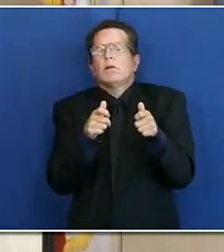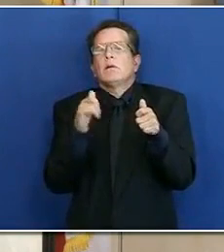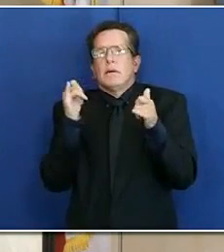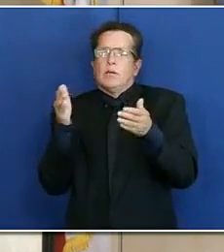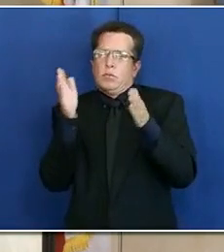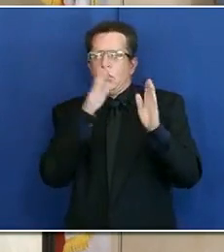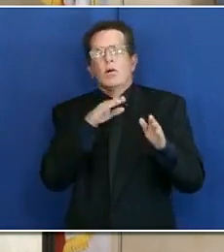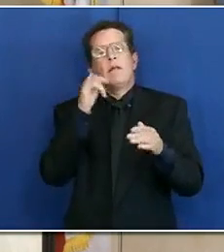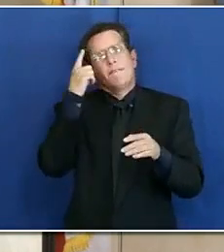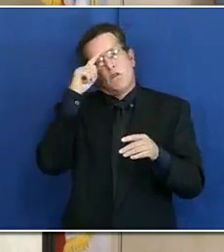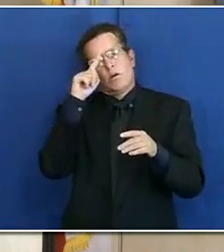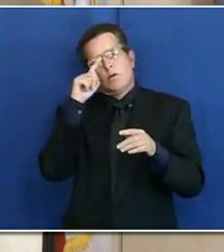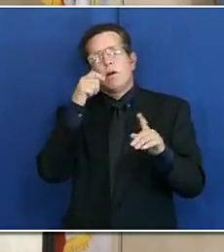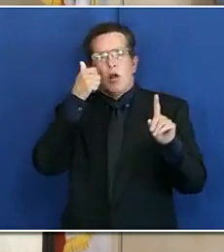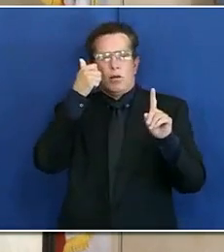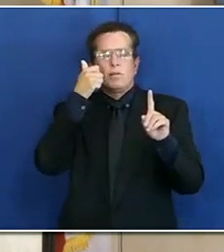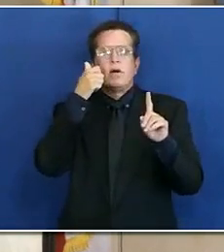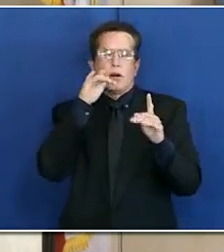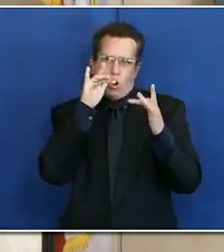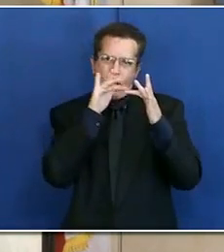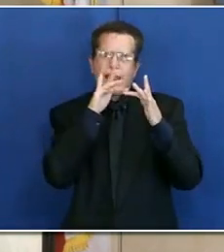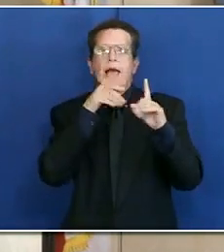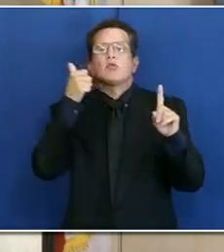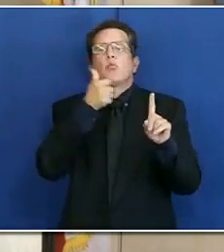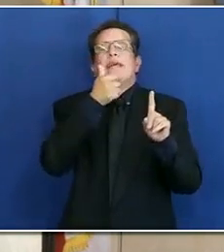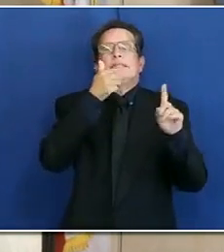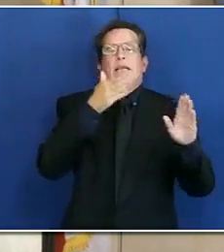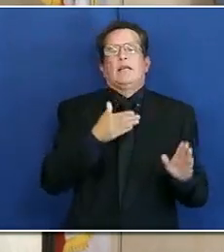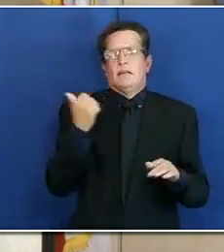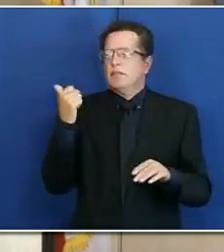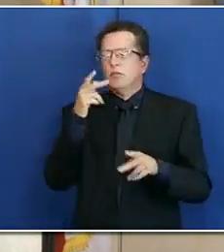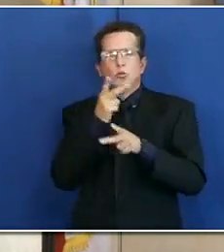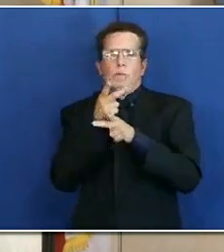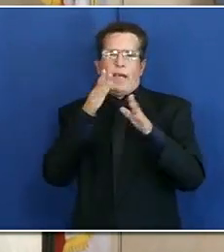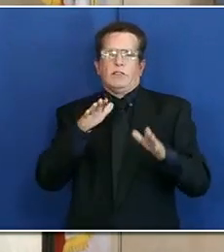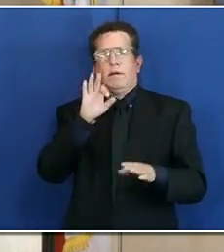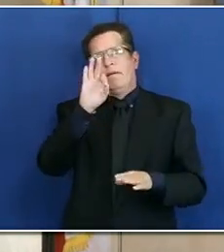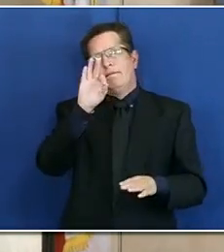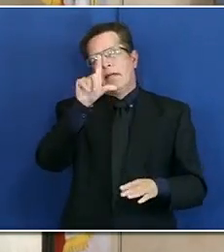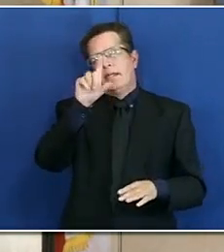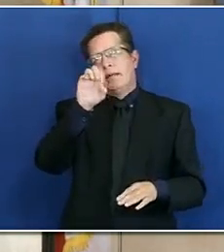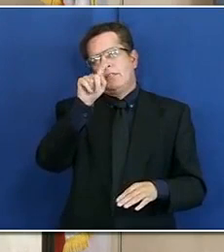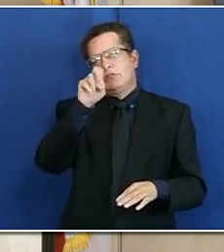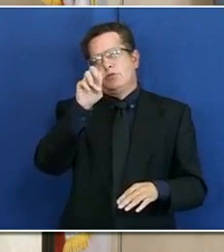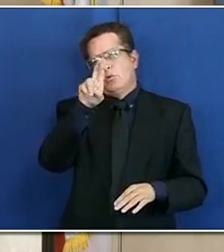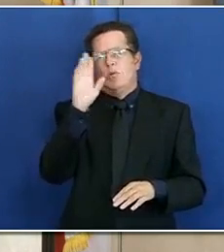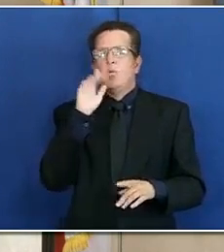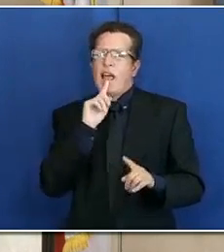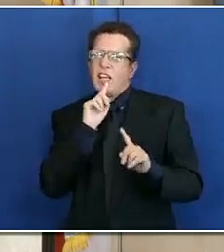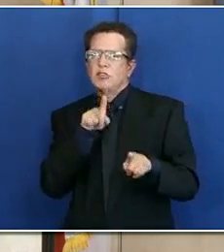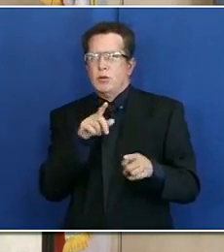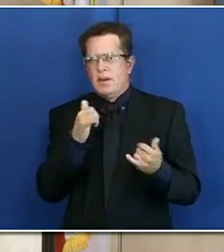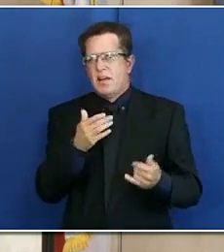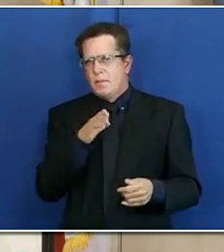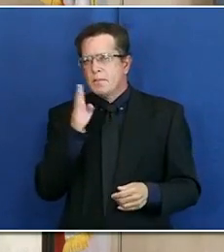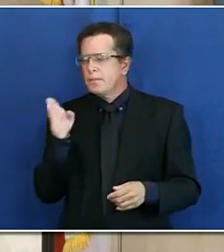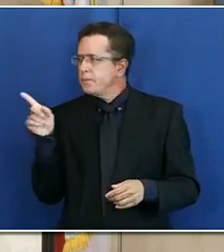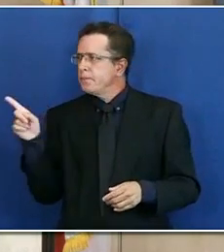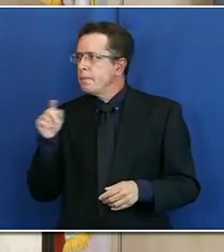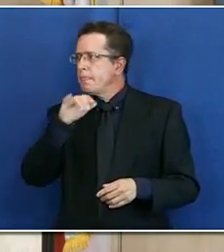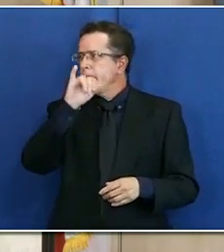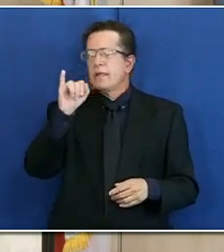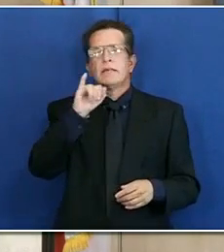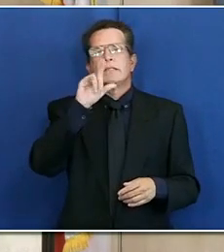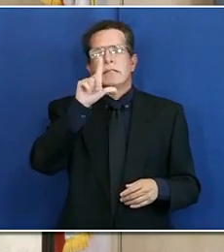tracing, and Supervisor Fletcher is going to respond. Okay. This first question is from Jill